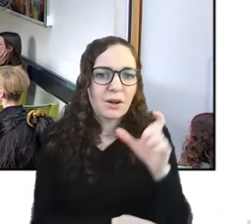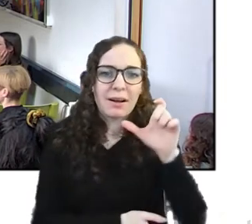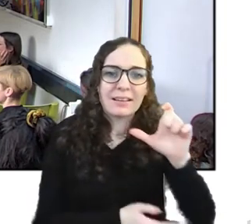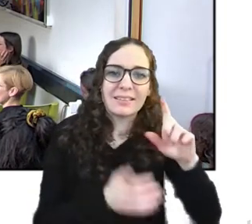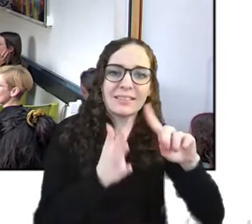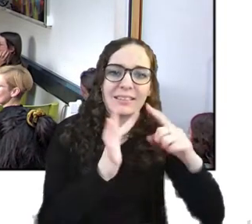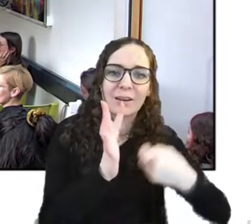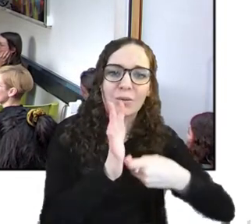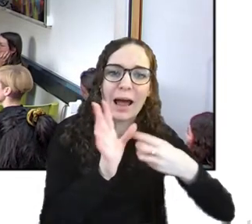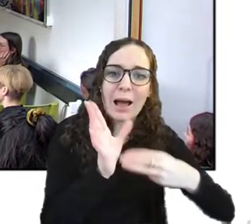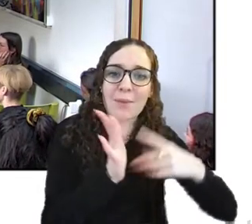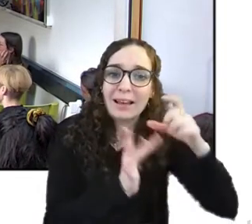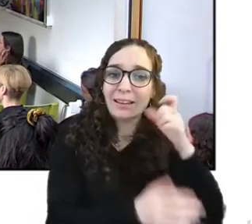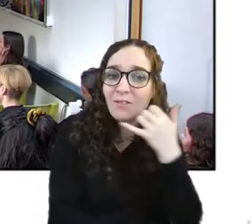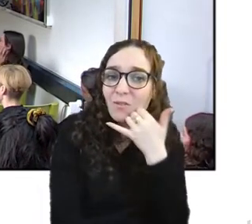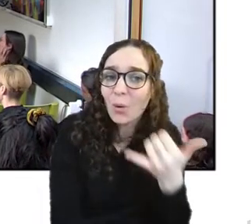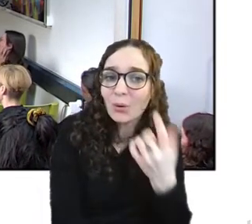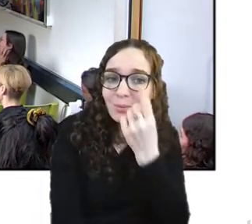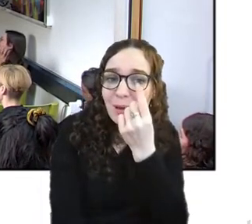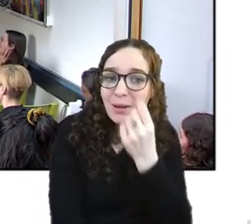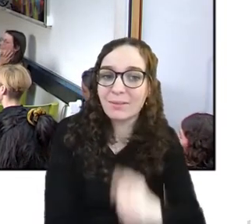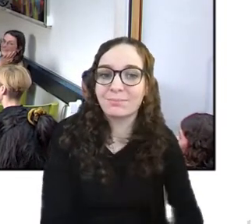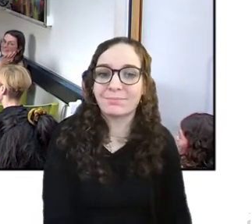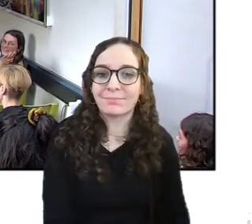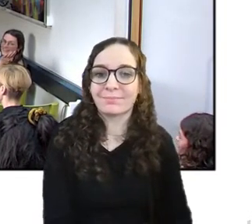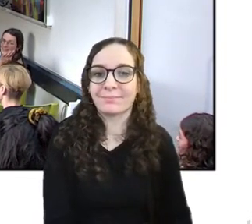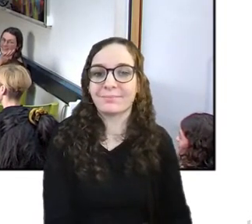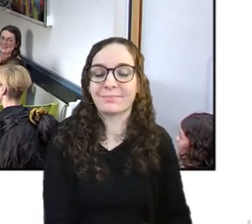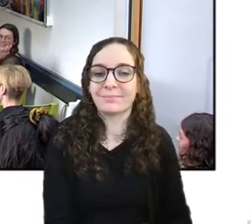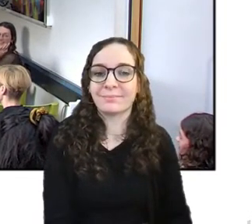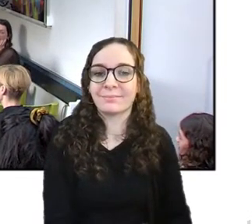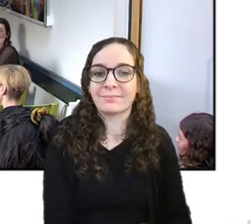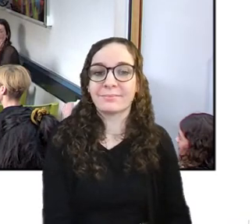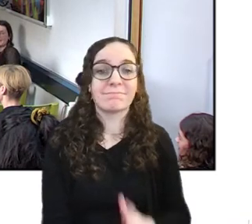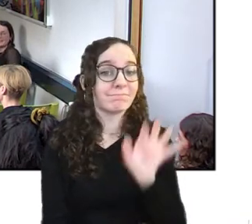what would the person who asked the question have